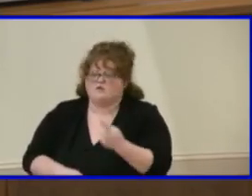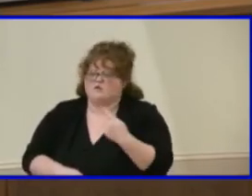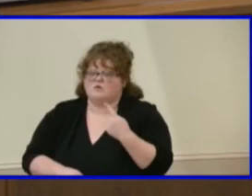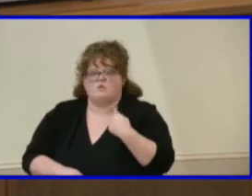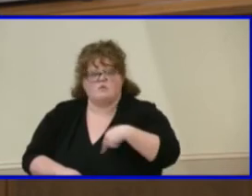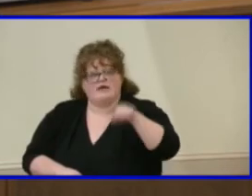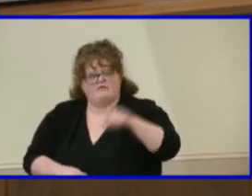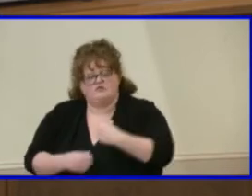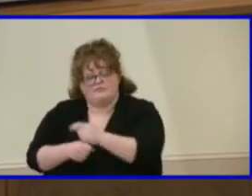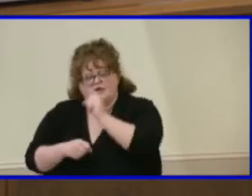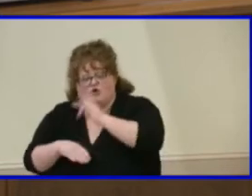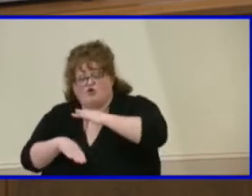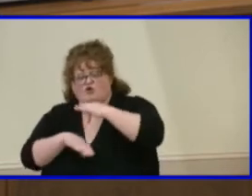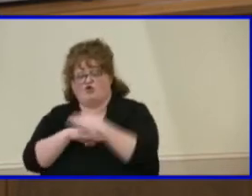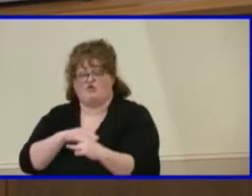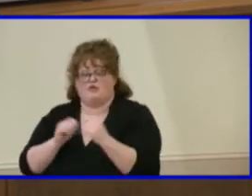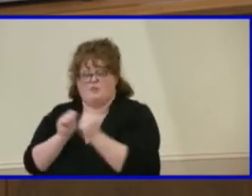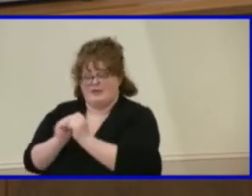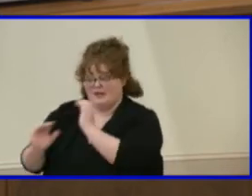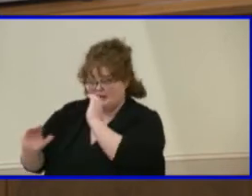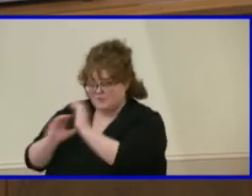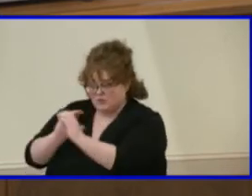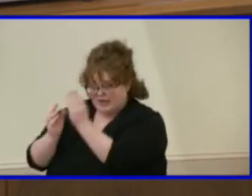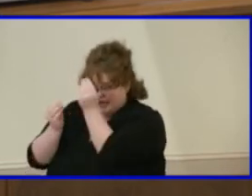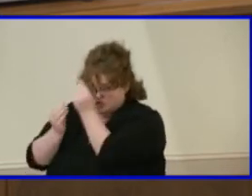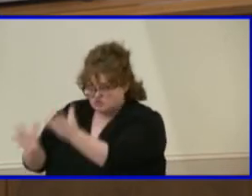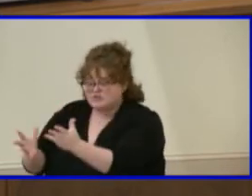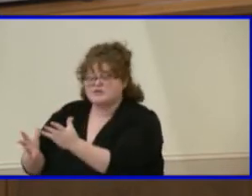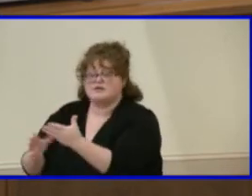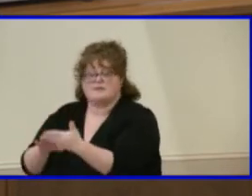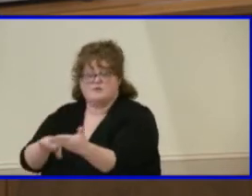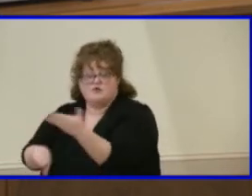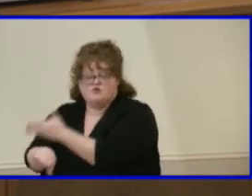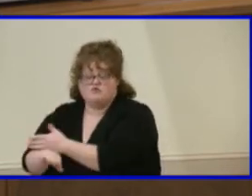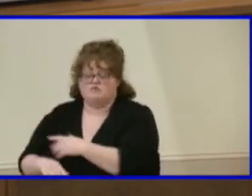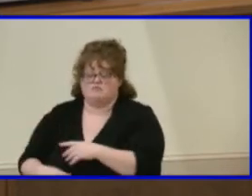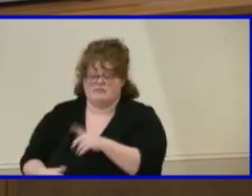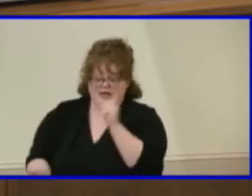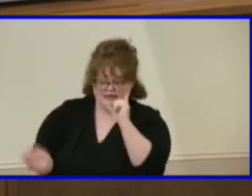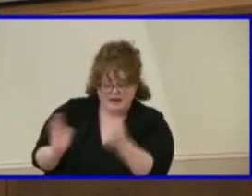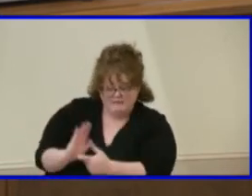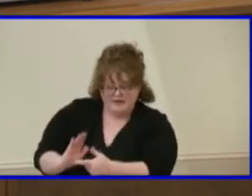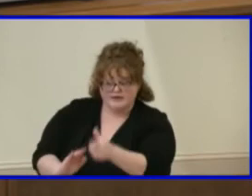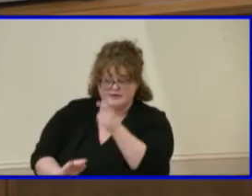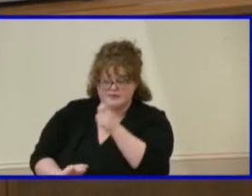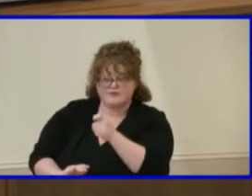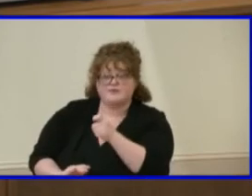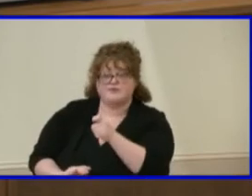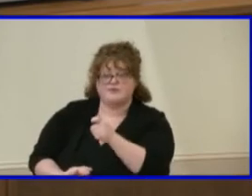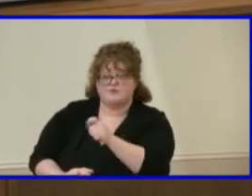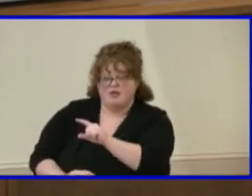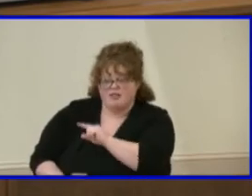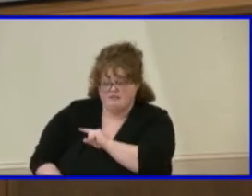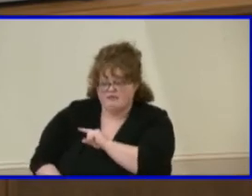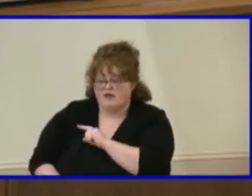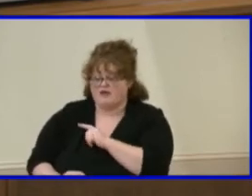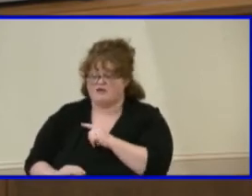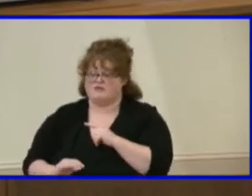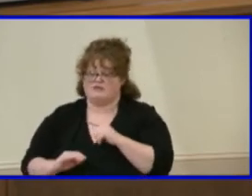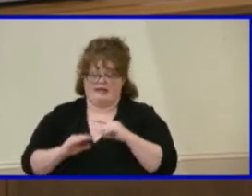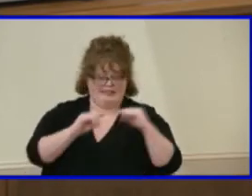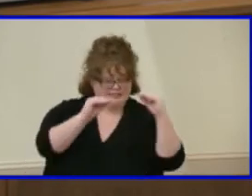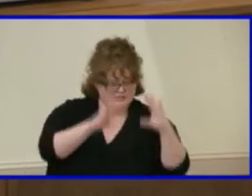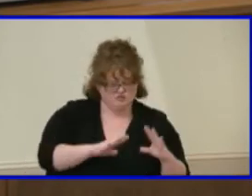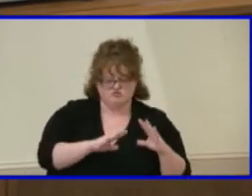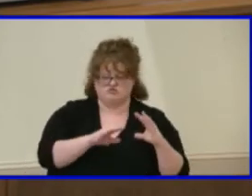whether it be the communication, whether it be the identification of students, looking for students, supporting teachers, training, all of that